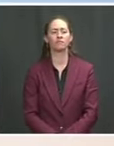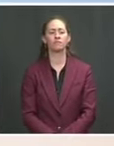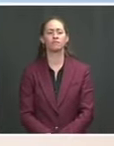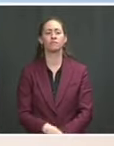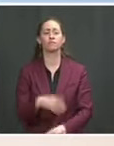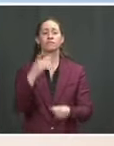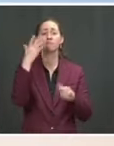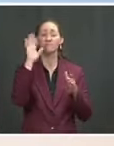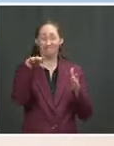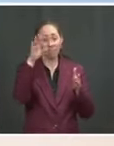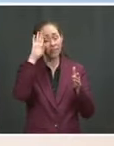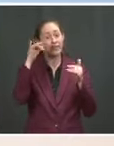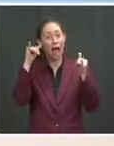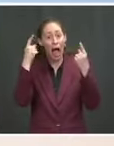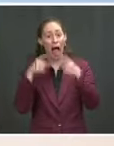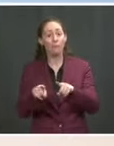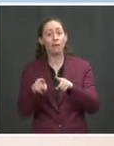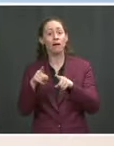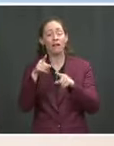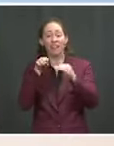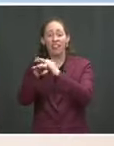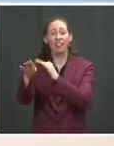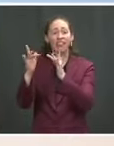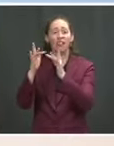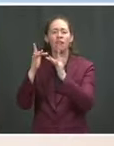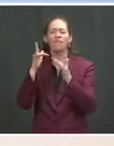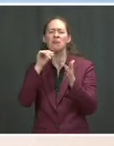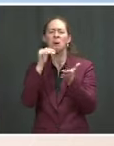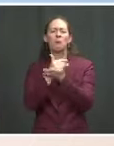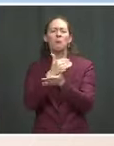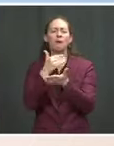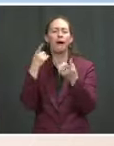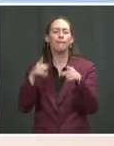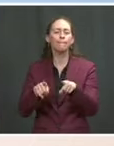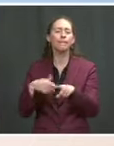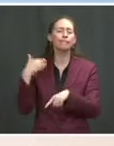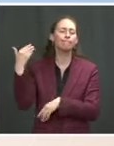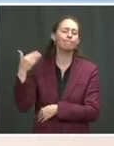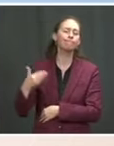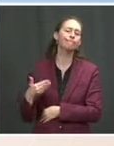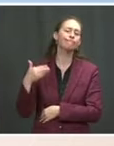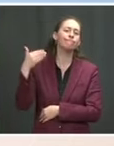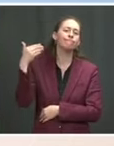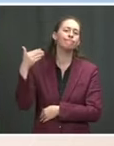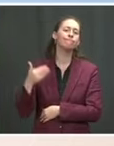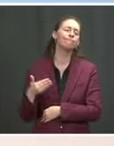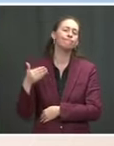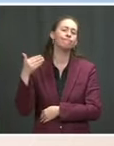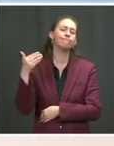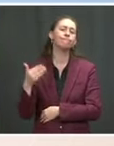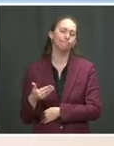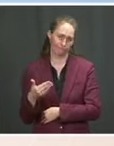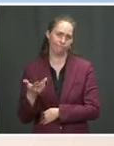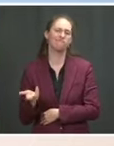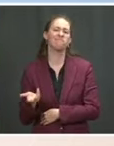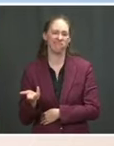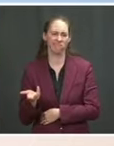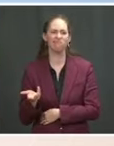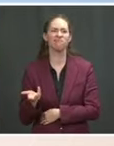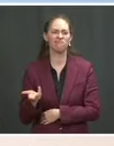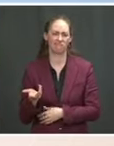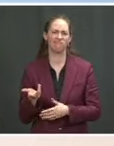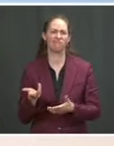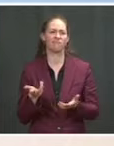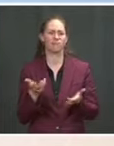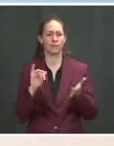resilience across the critical infrastructure enterprise, and that is why we are so focused on making sure that the cyber